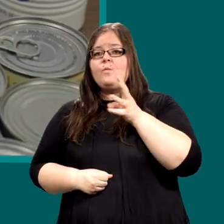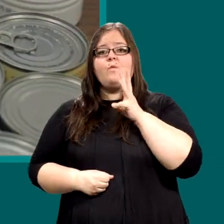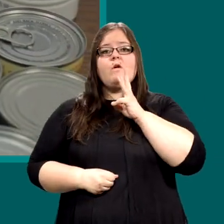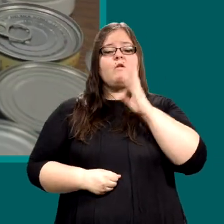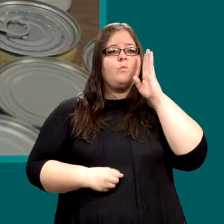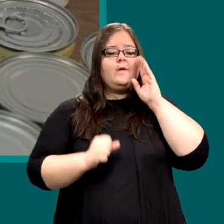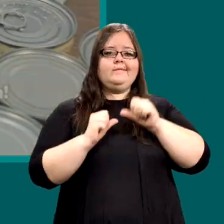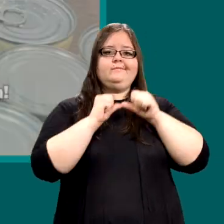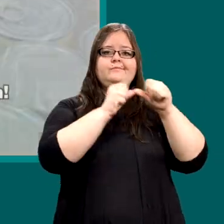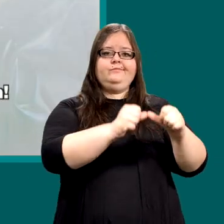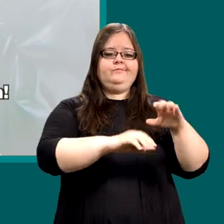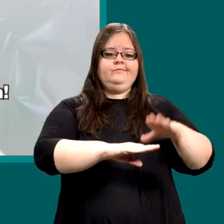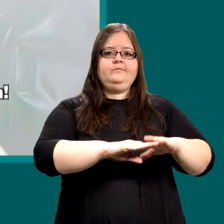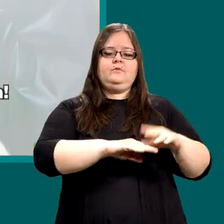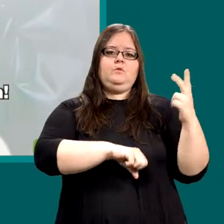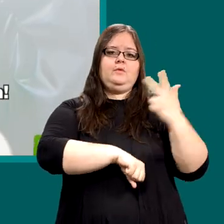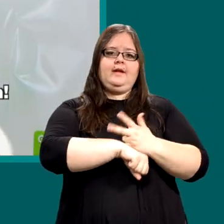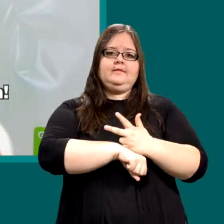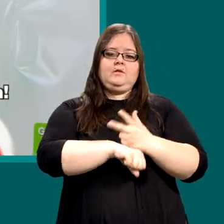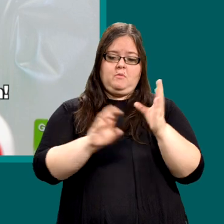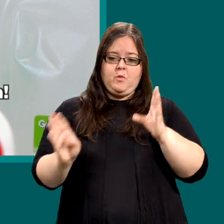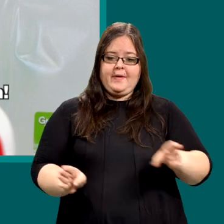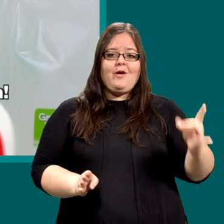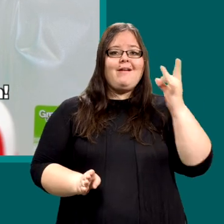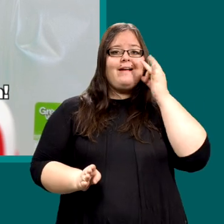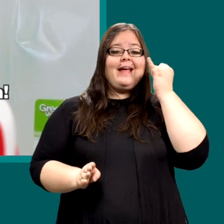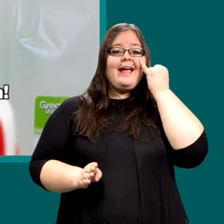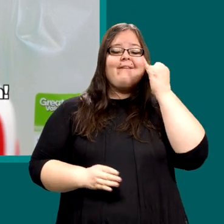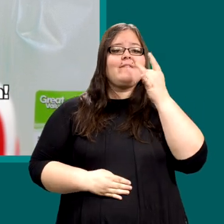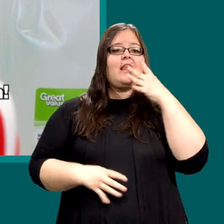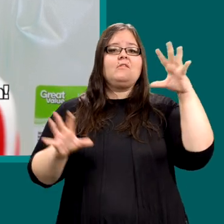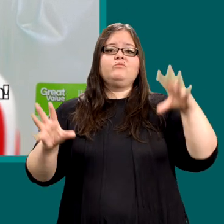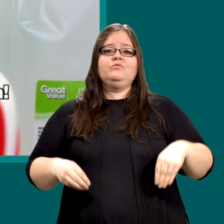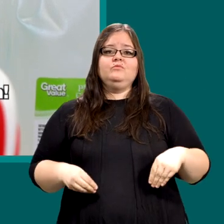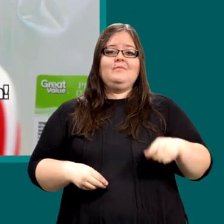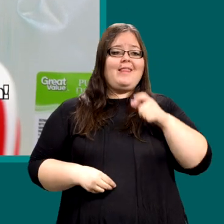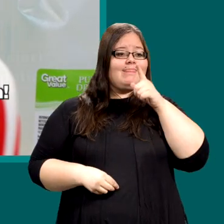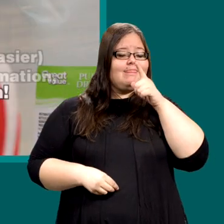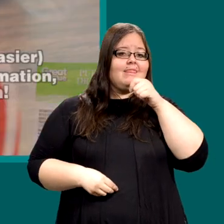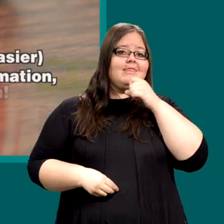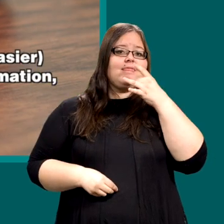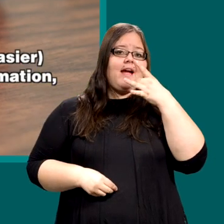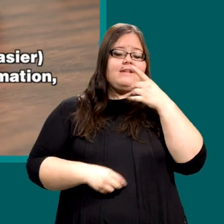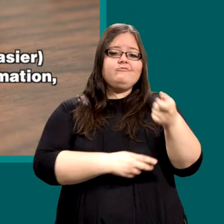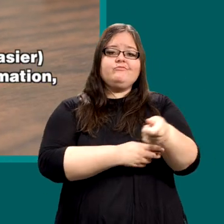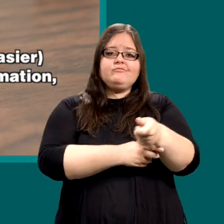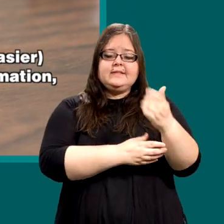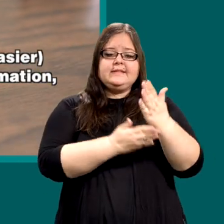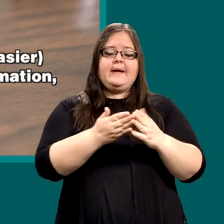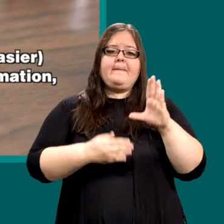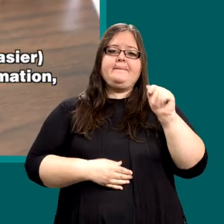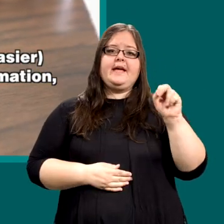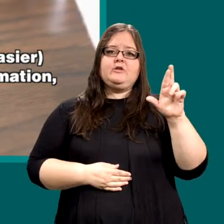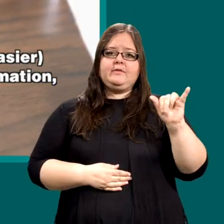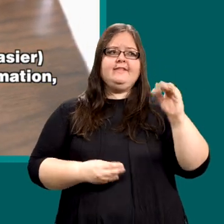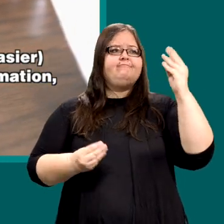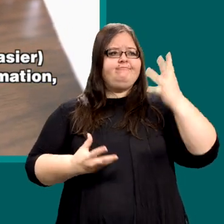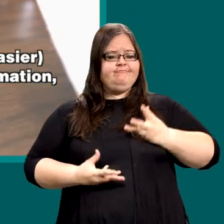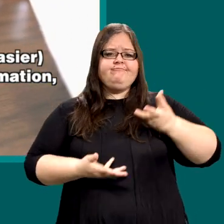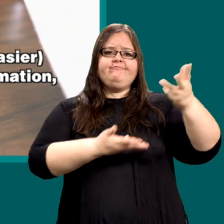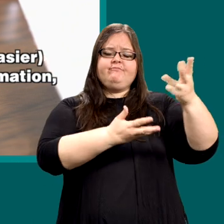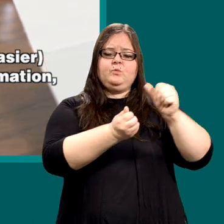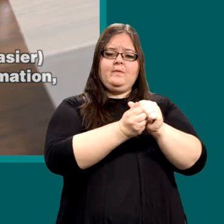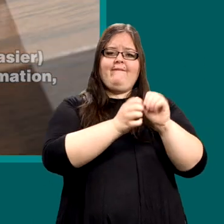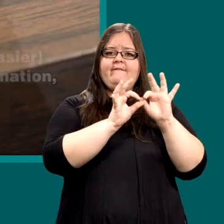last at least three days. Be prepared for power outages. Keep a working flashlight and some extra batteries. You'll need to stay informed and communicate with